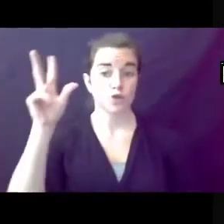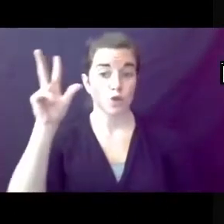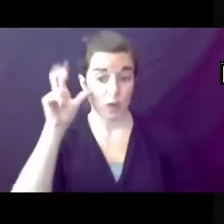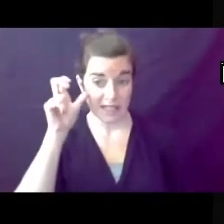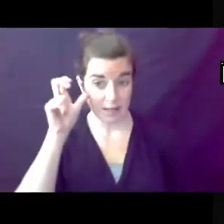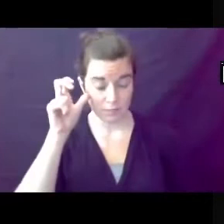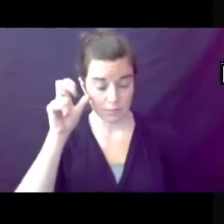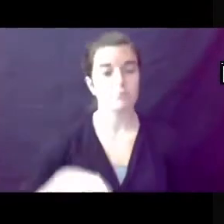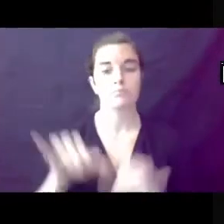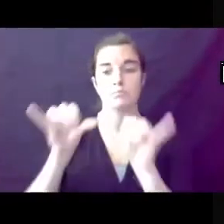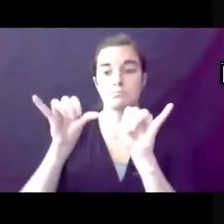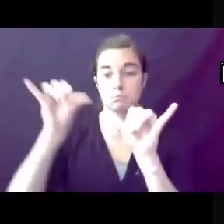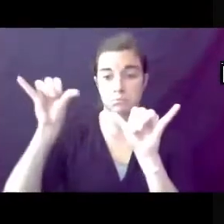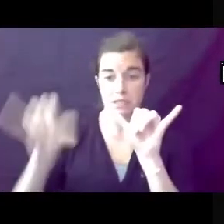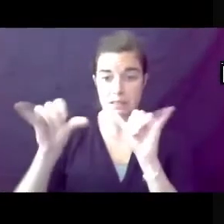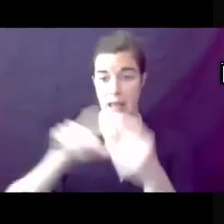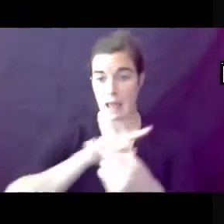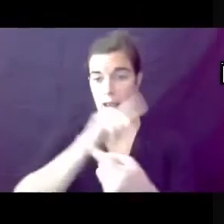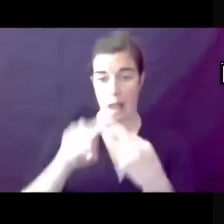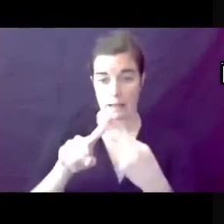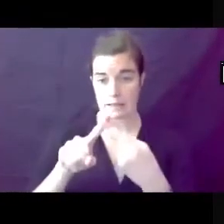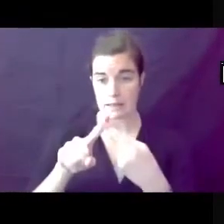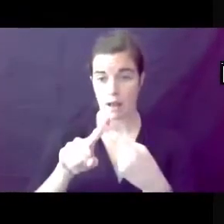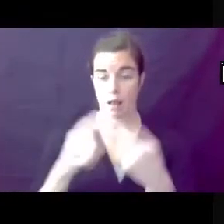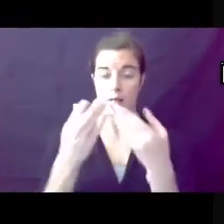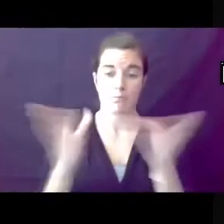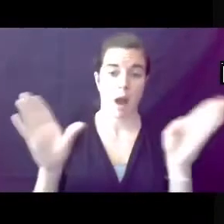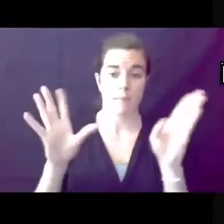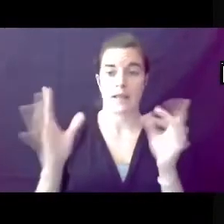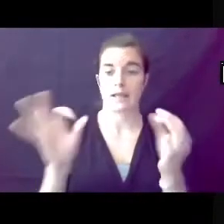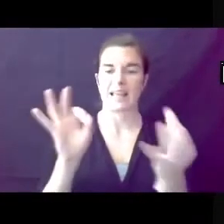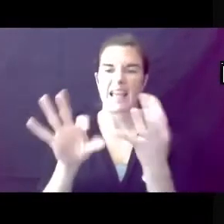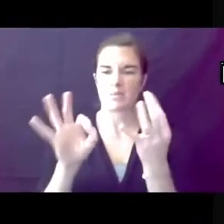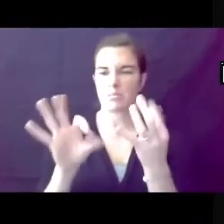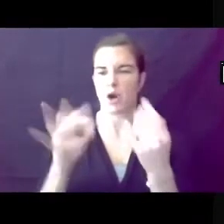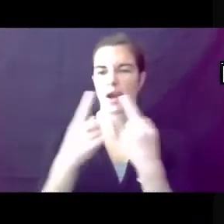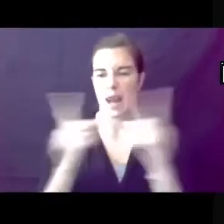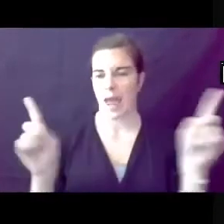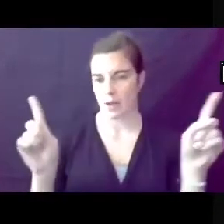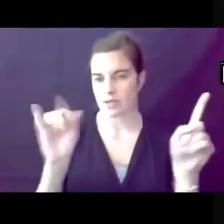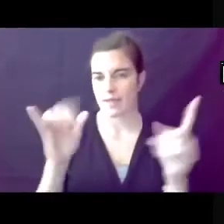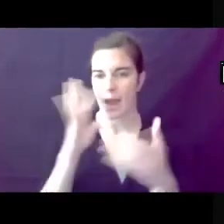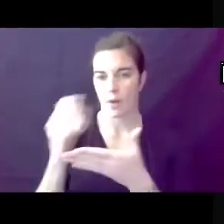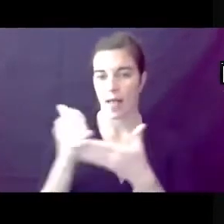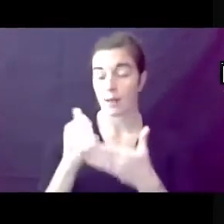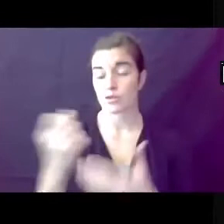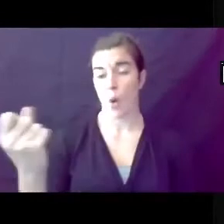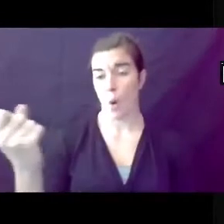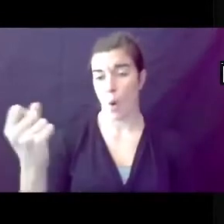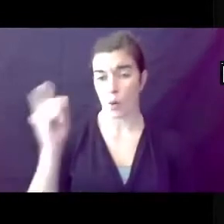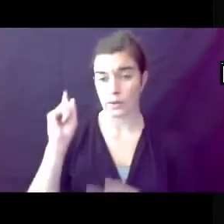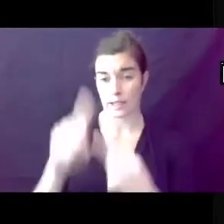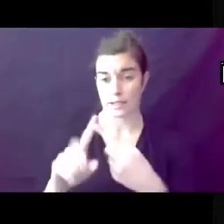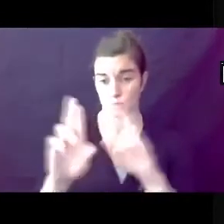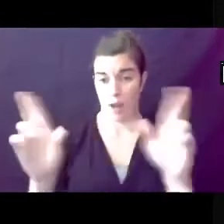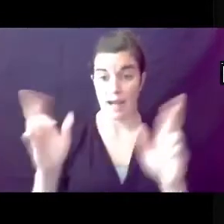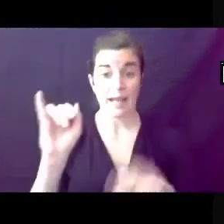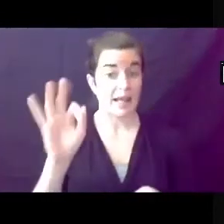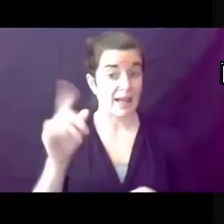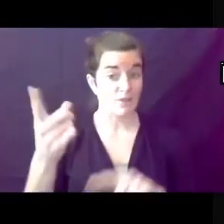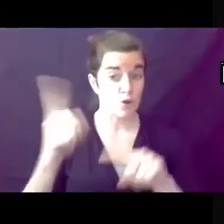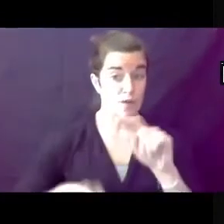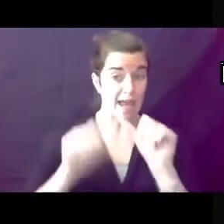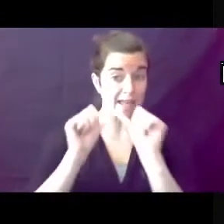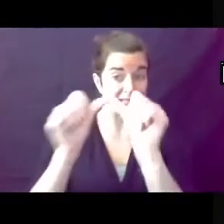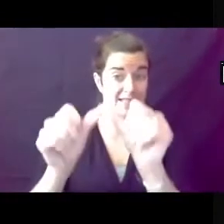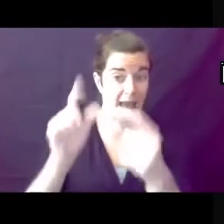line until public input portion of the hearing is announced. That will help our clerk immensely. Just stay on the line. If you are not able to stay until the